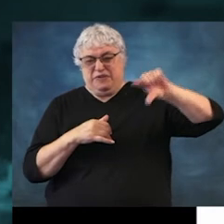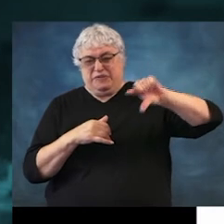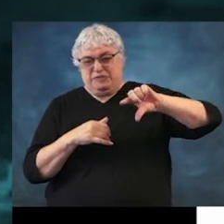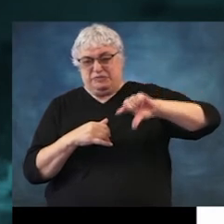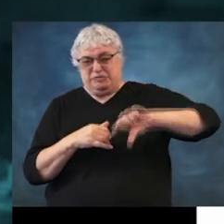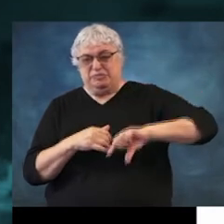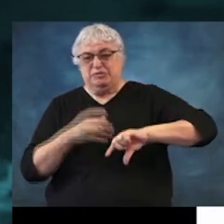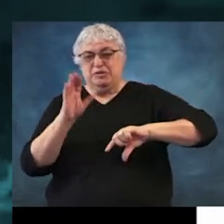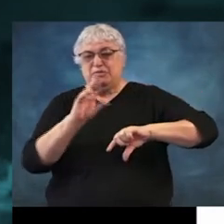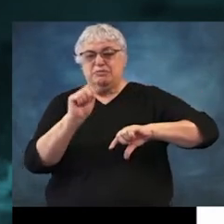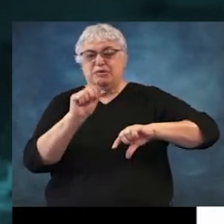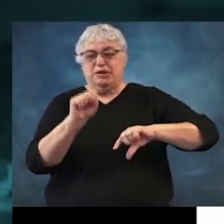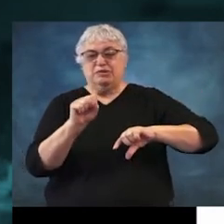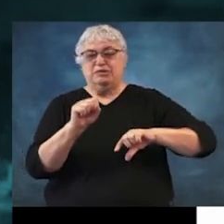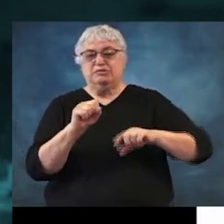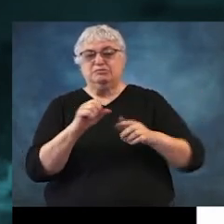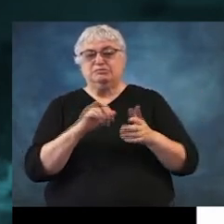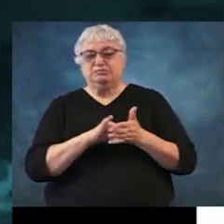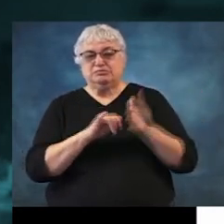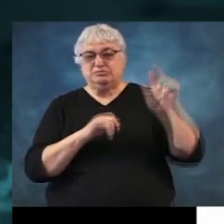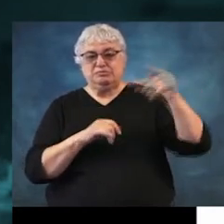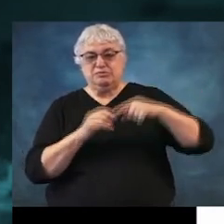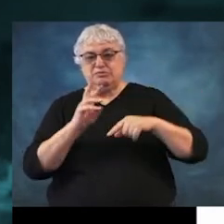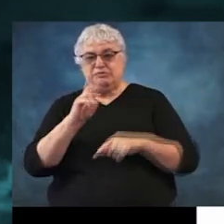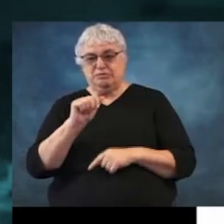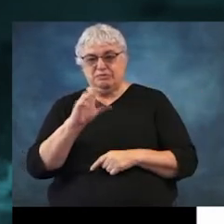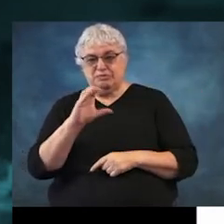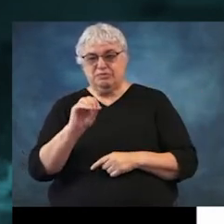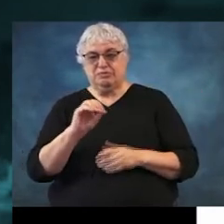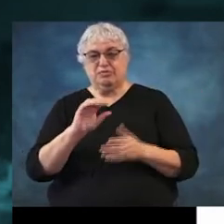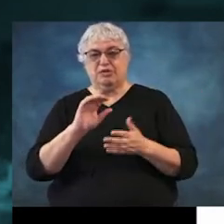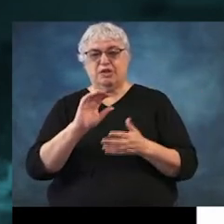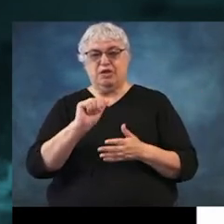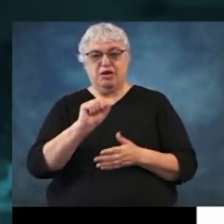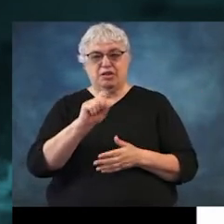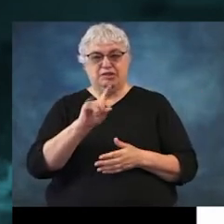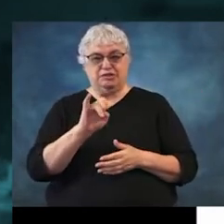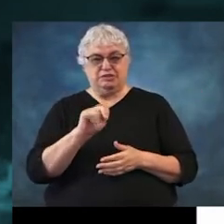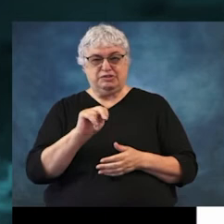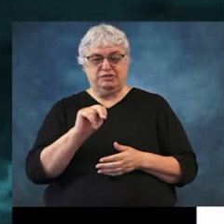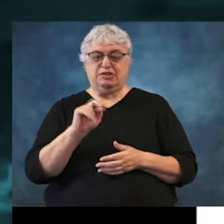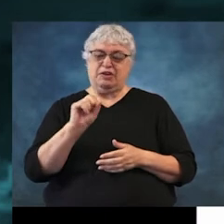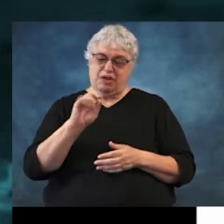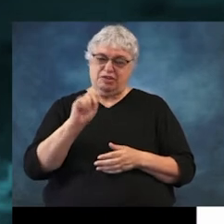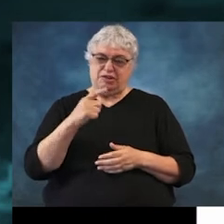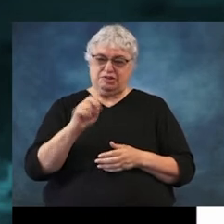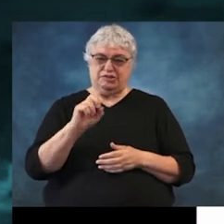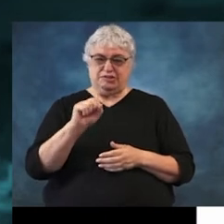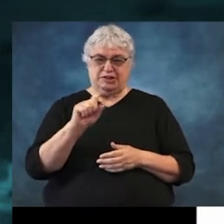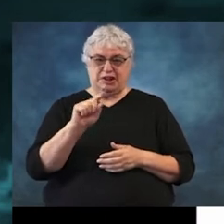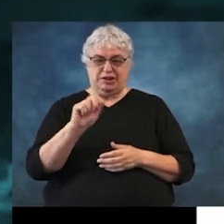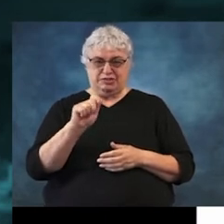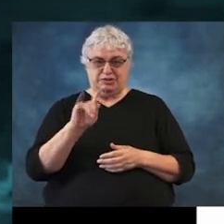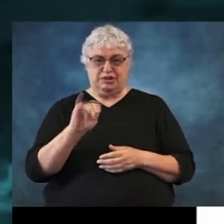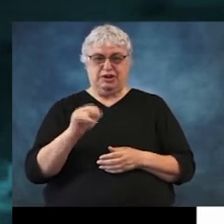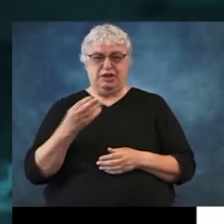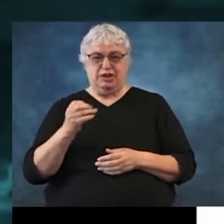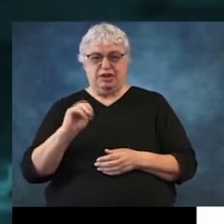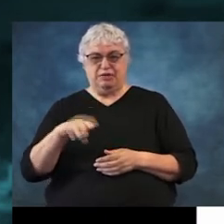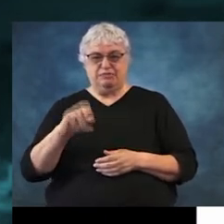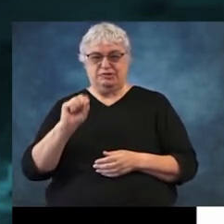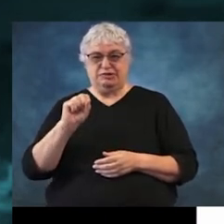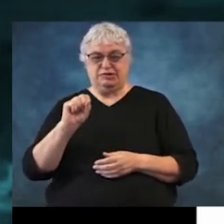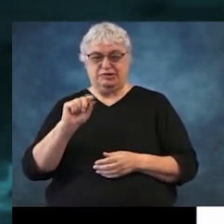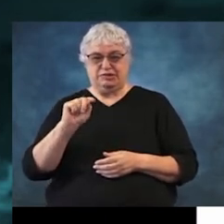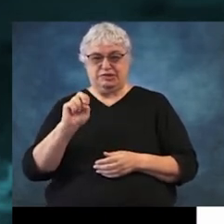The Brazos kind of winds its way down through Waco, College Station, Hempstead, the county